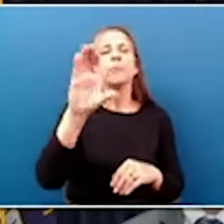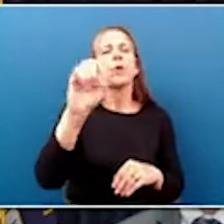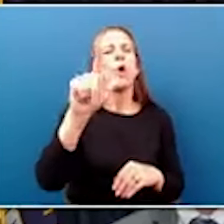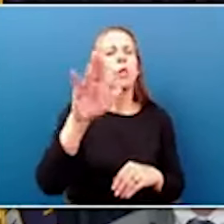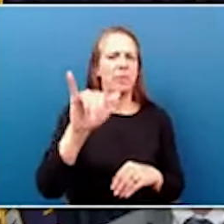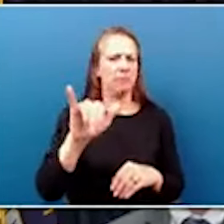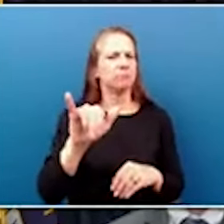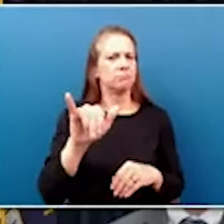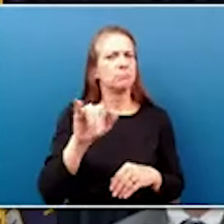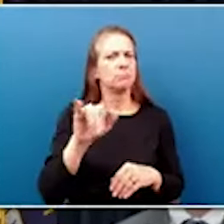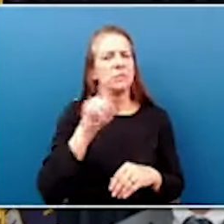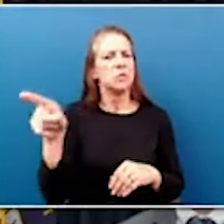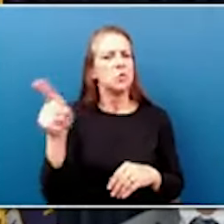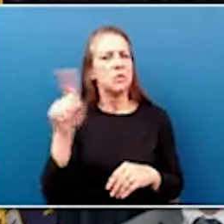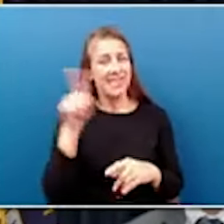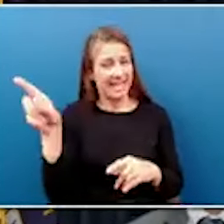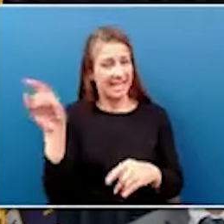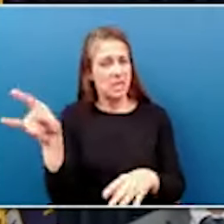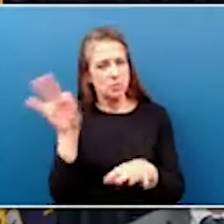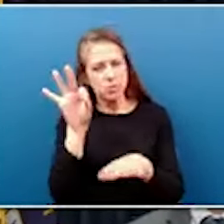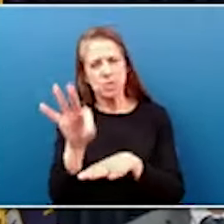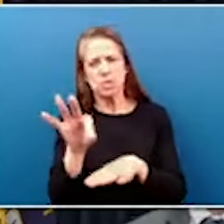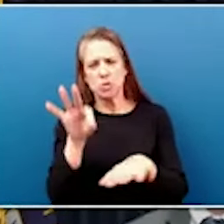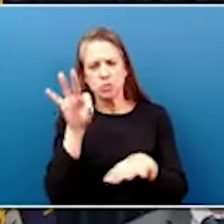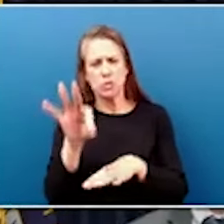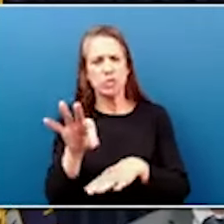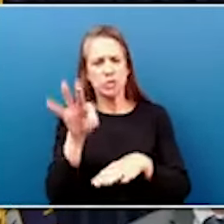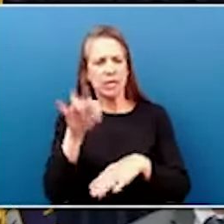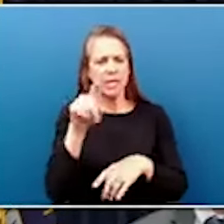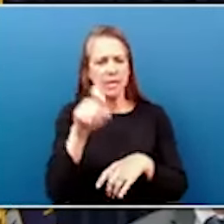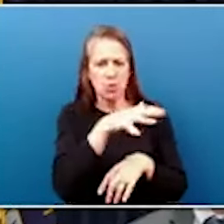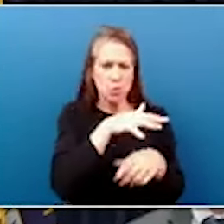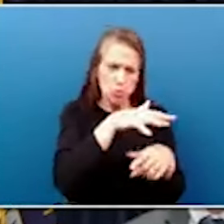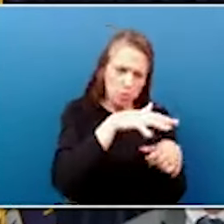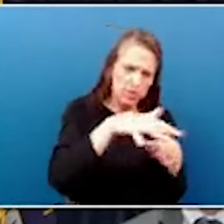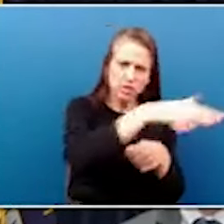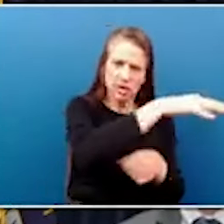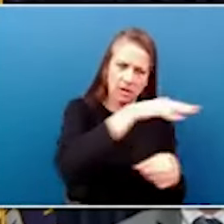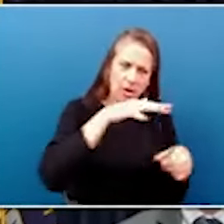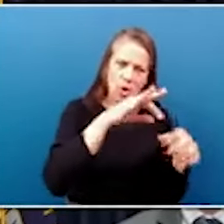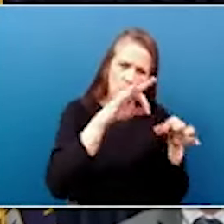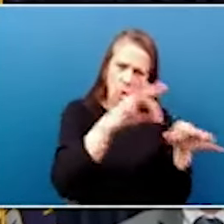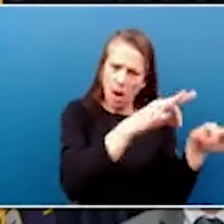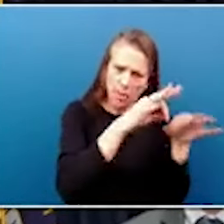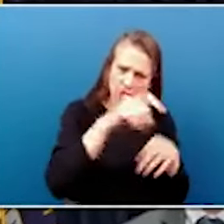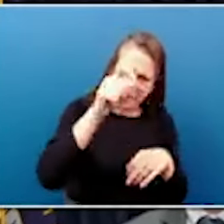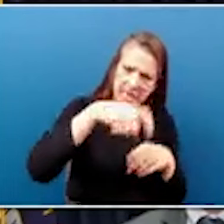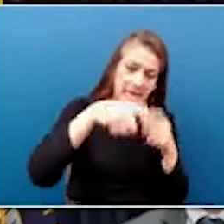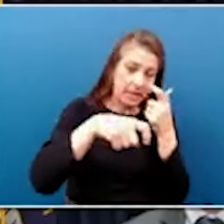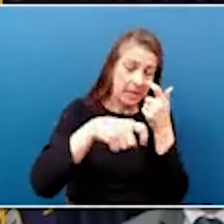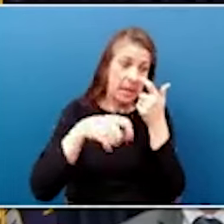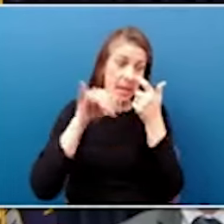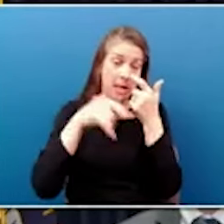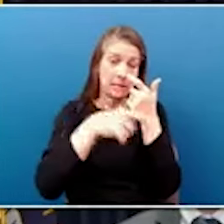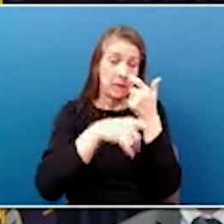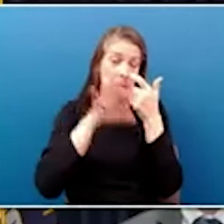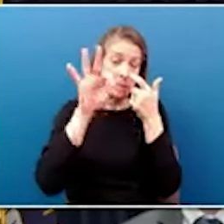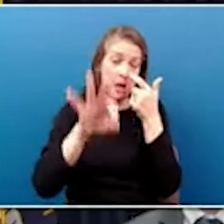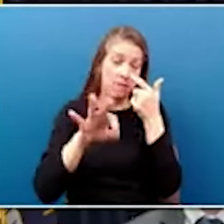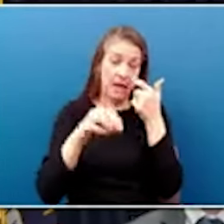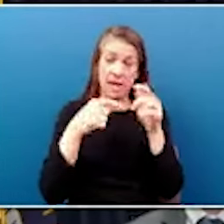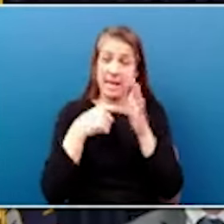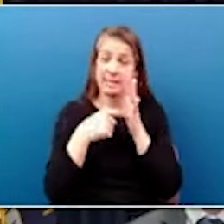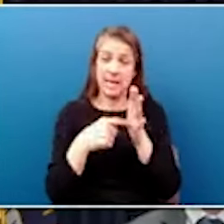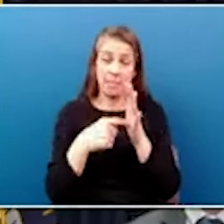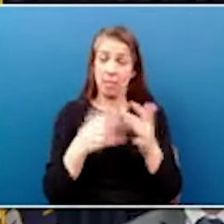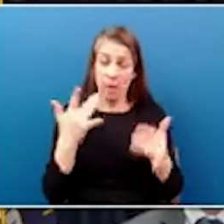preaching this regionalism and regional cooperation. And this is a perfect example how when people come together in a region,